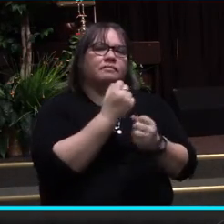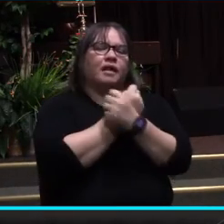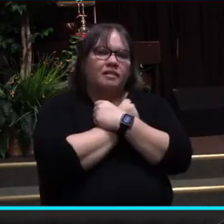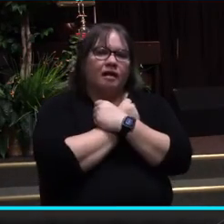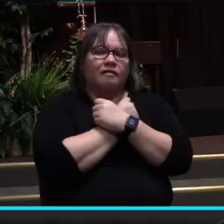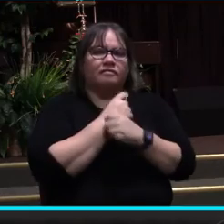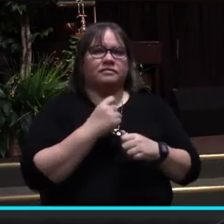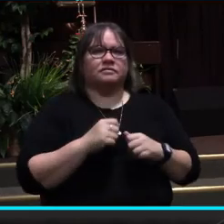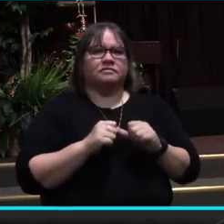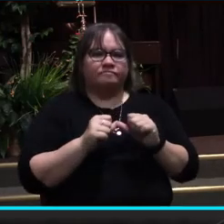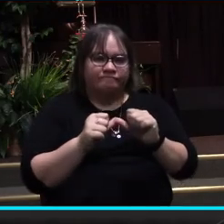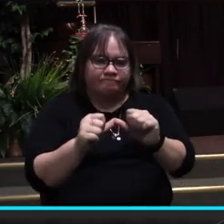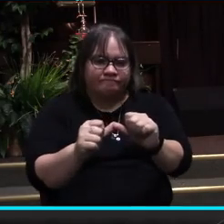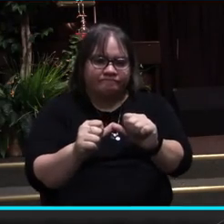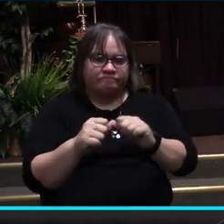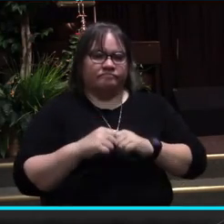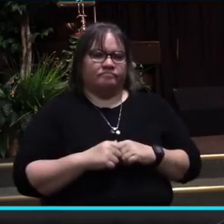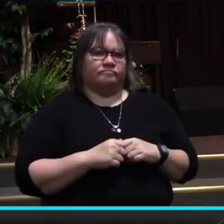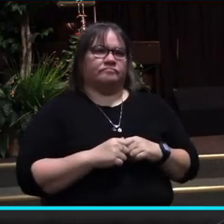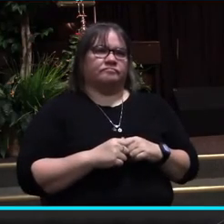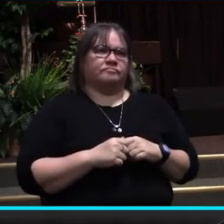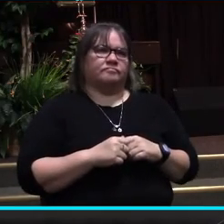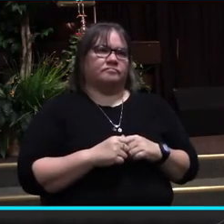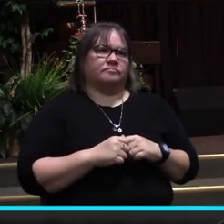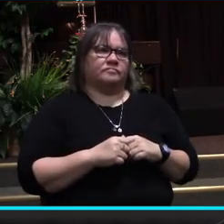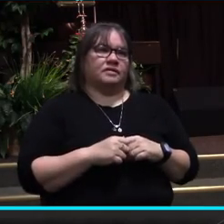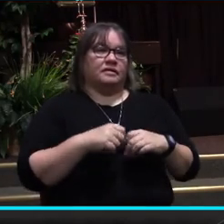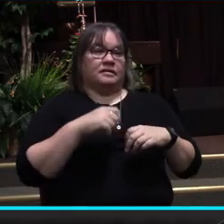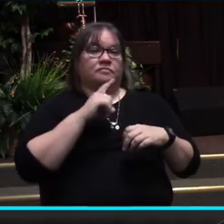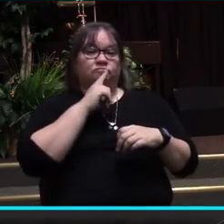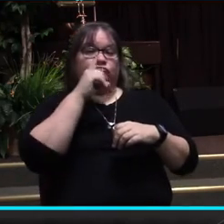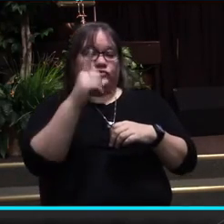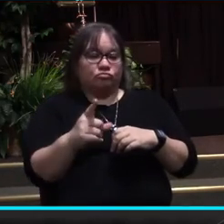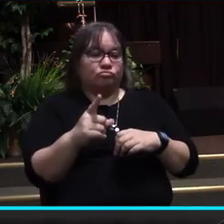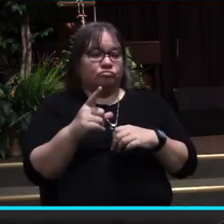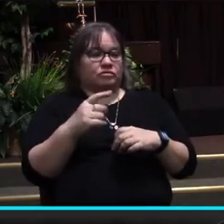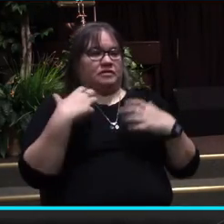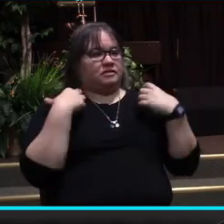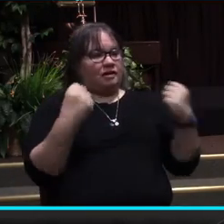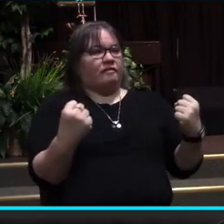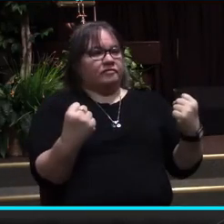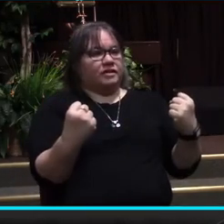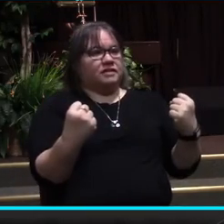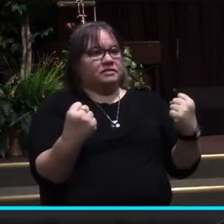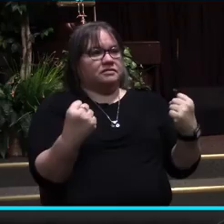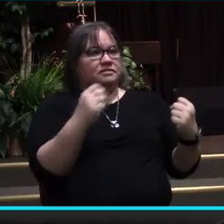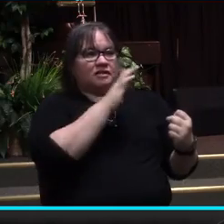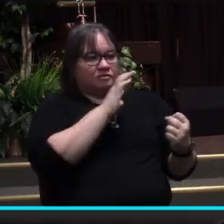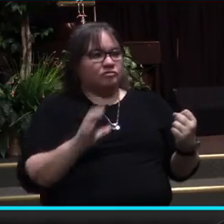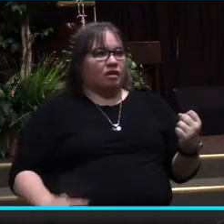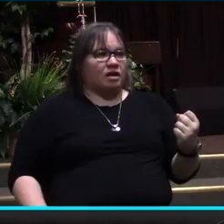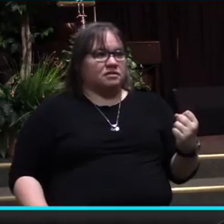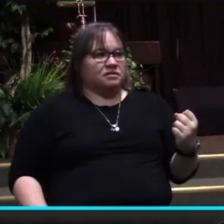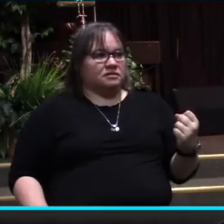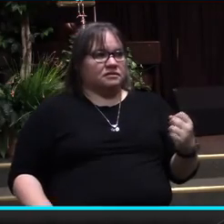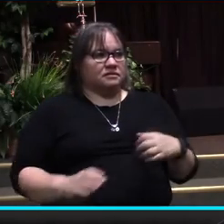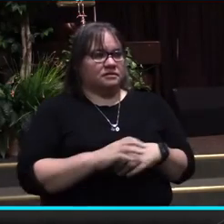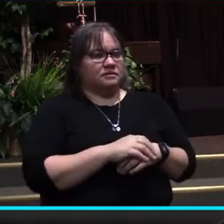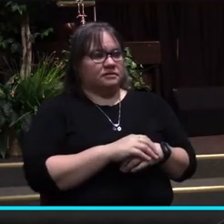our unwavering stand on truth and confidence in Christ Jesus